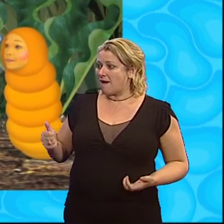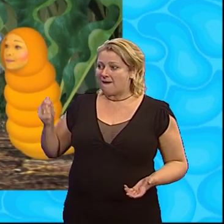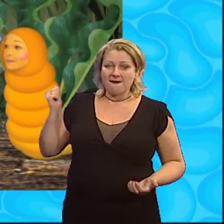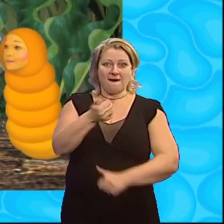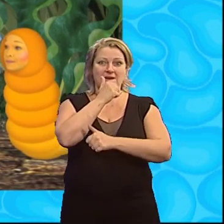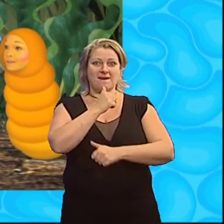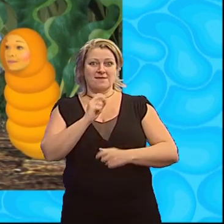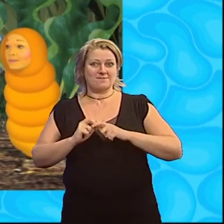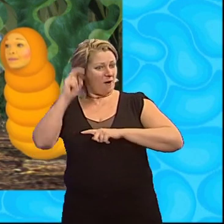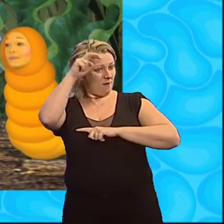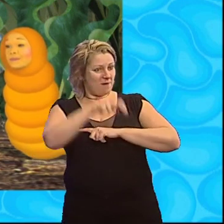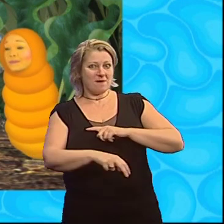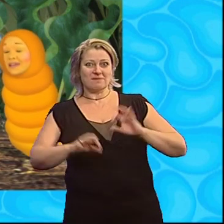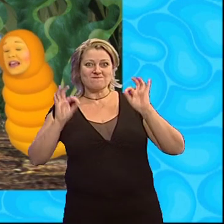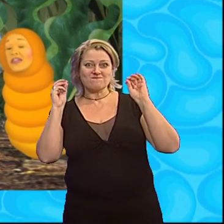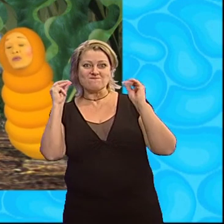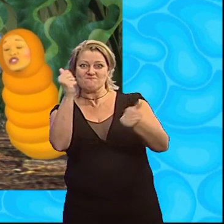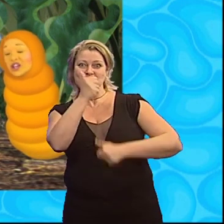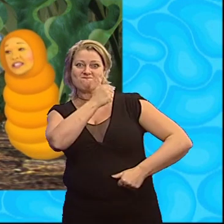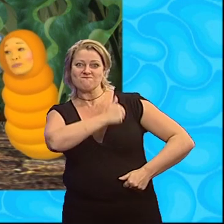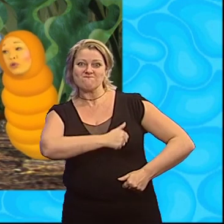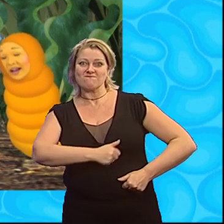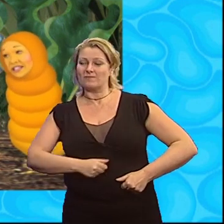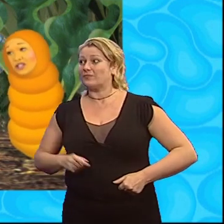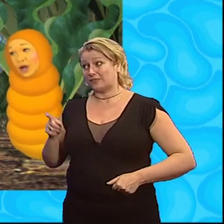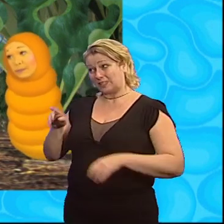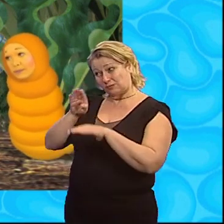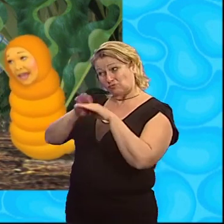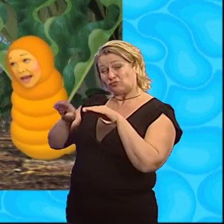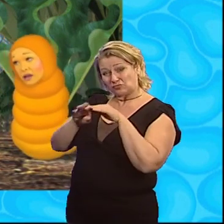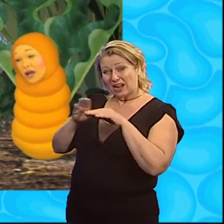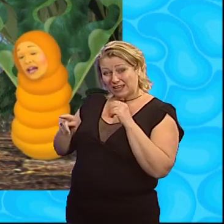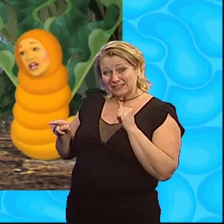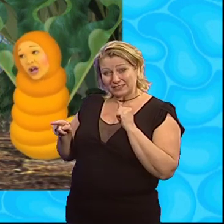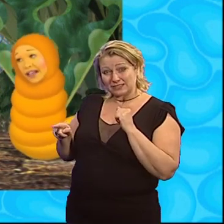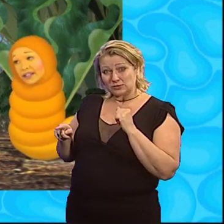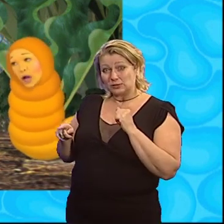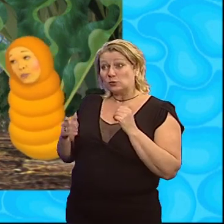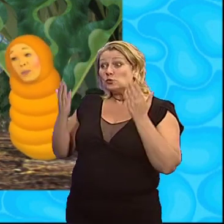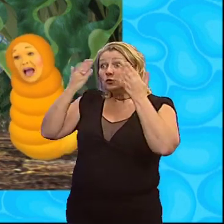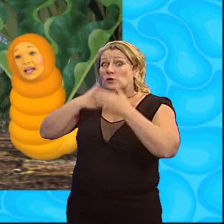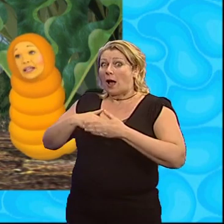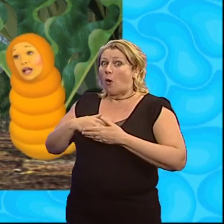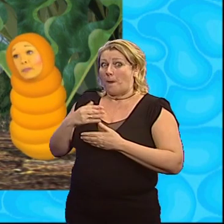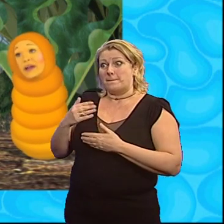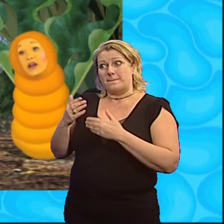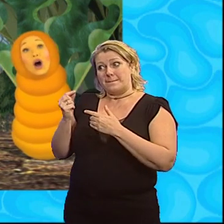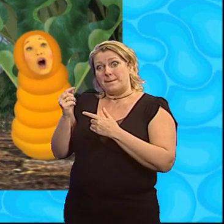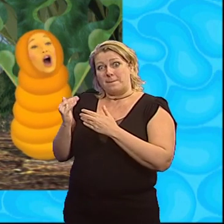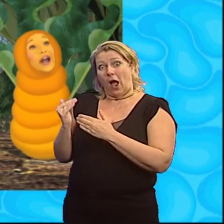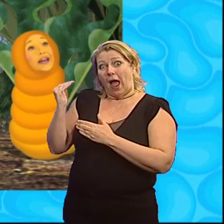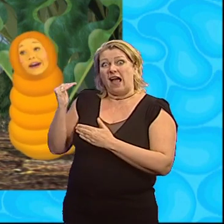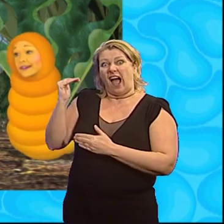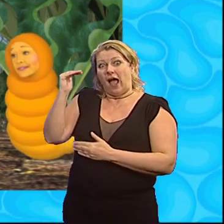Sport jumping's a snap That was just a practice jump, Ken Tonight's jump will be a little bit